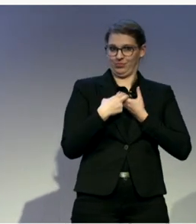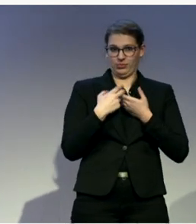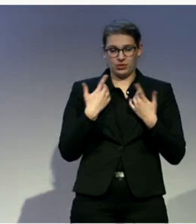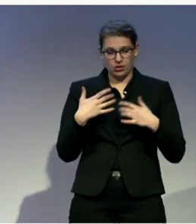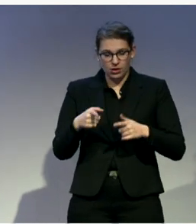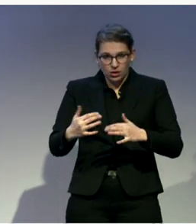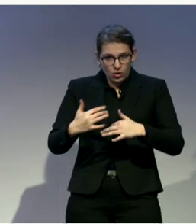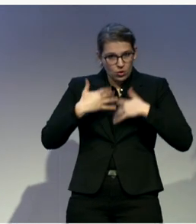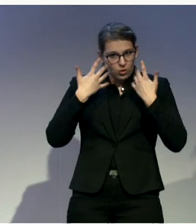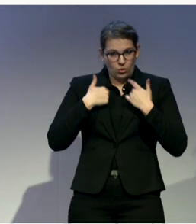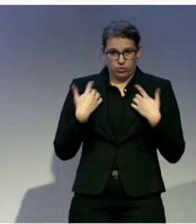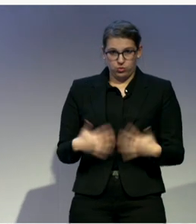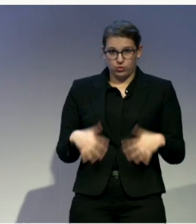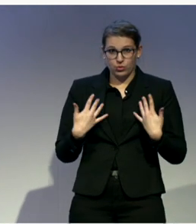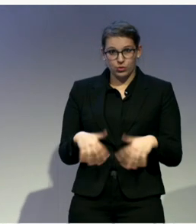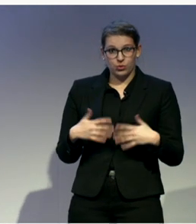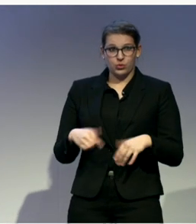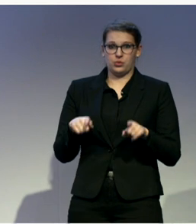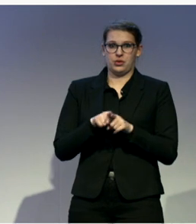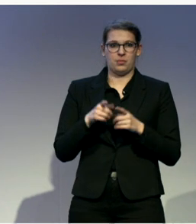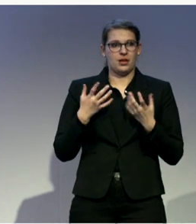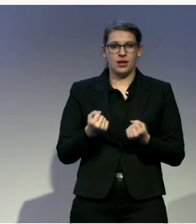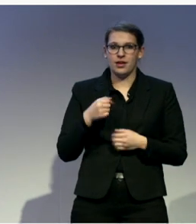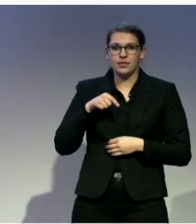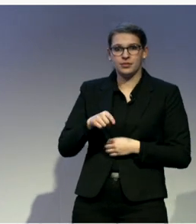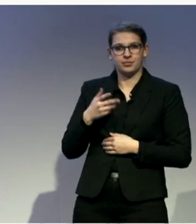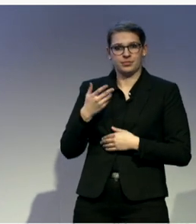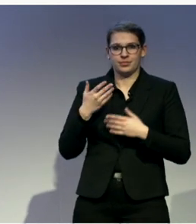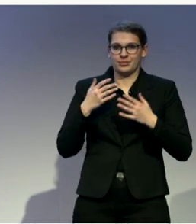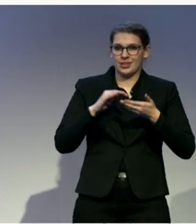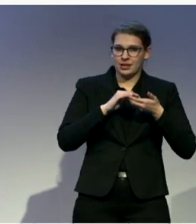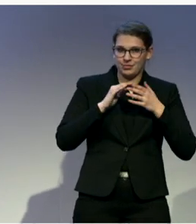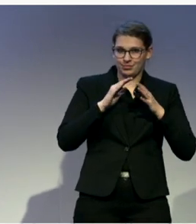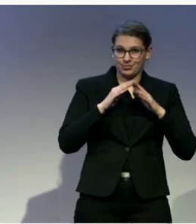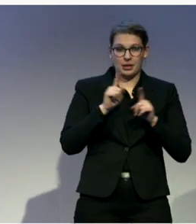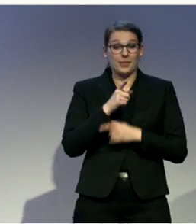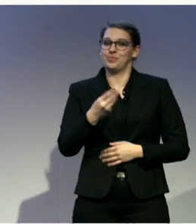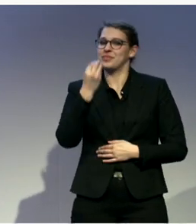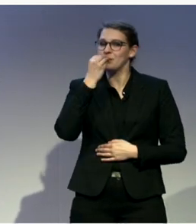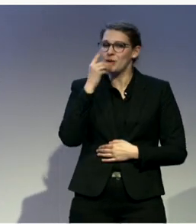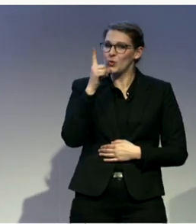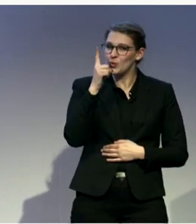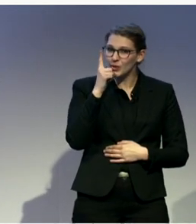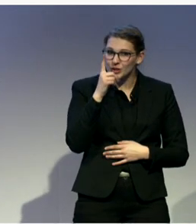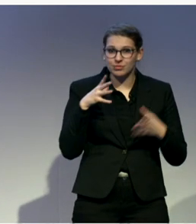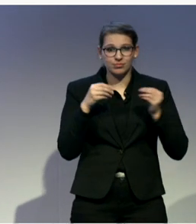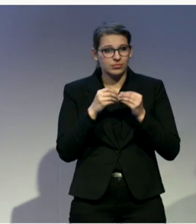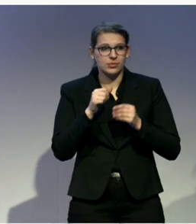Those are quiet lunches where employees come and the language to be talked is sign language. And